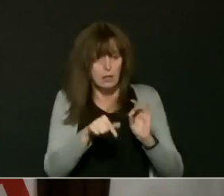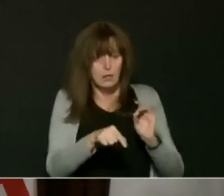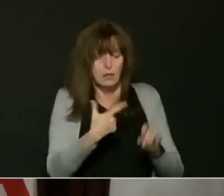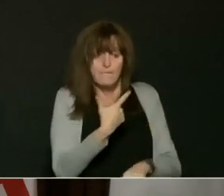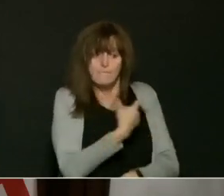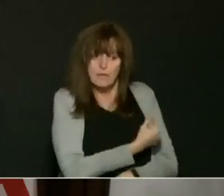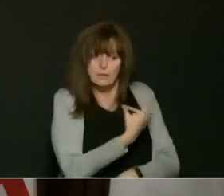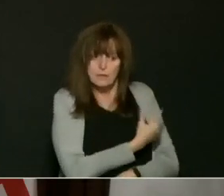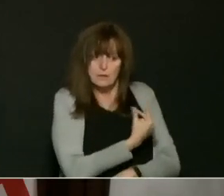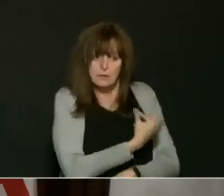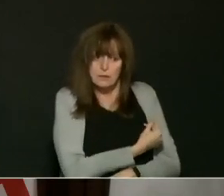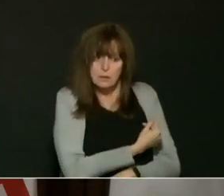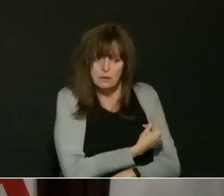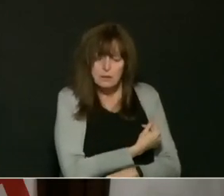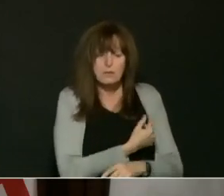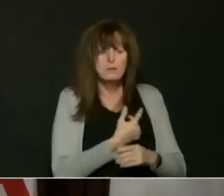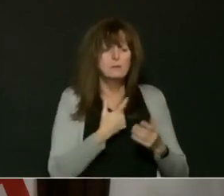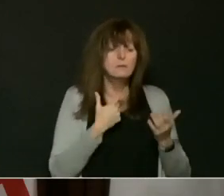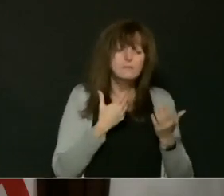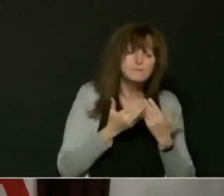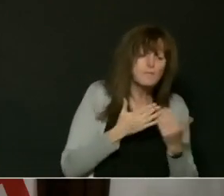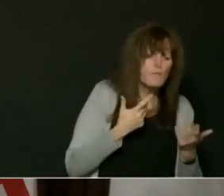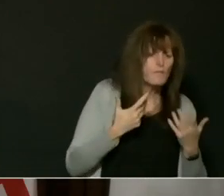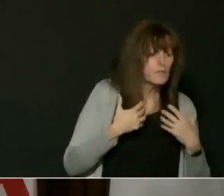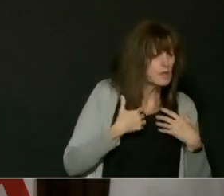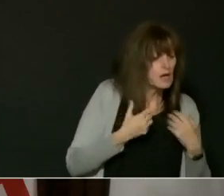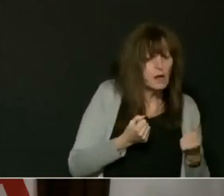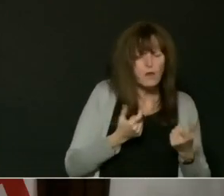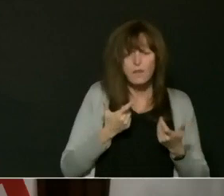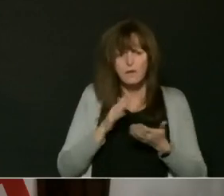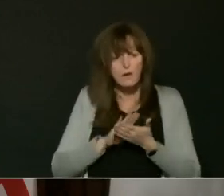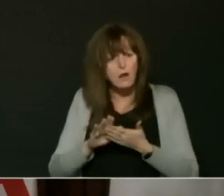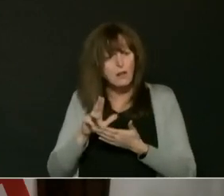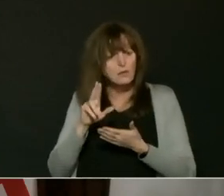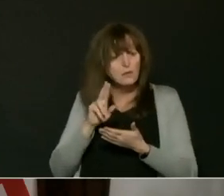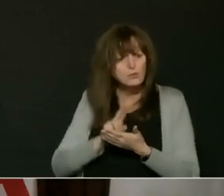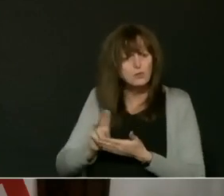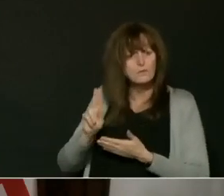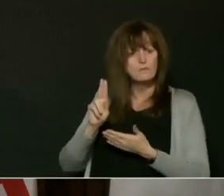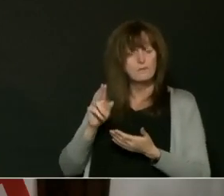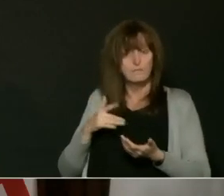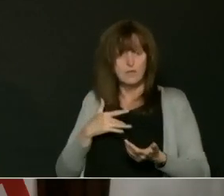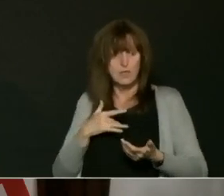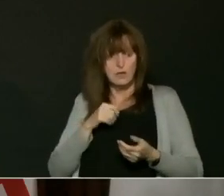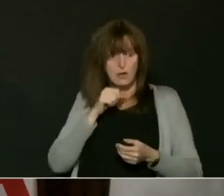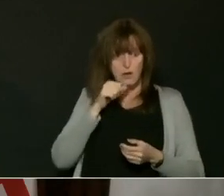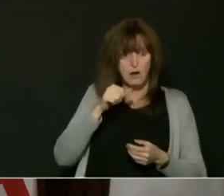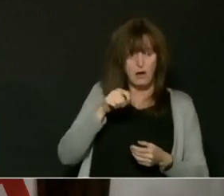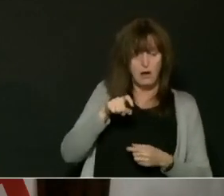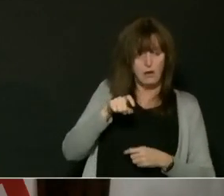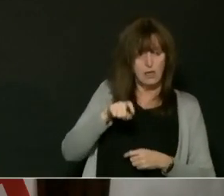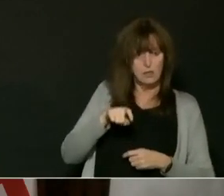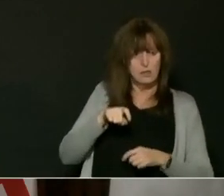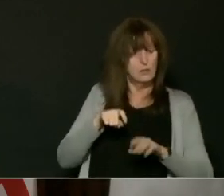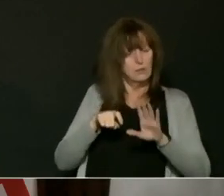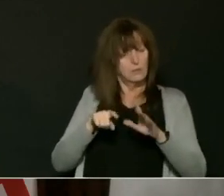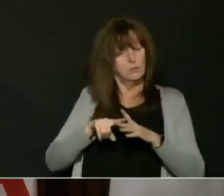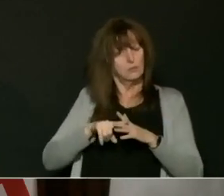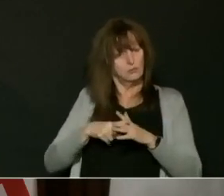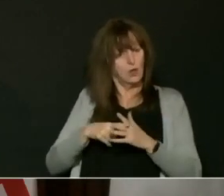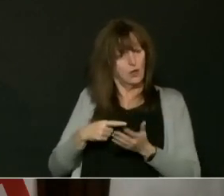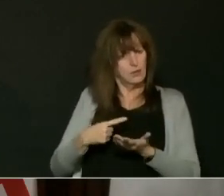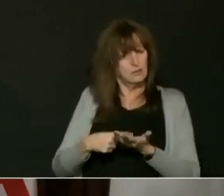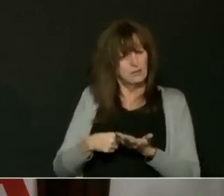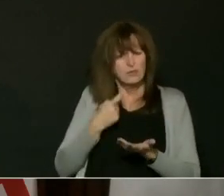whether it's health or in colleges and universities, is no longer necessary. So we've started those conversations just in the last couple of days